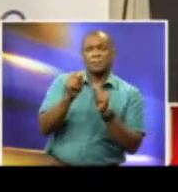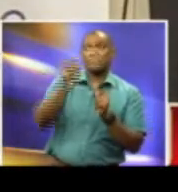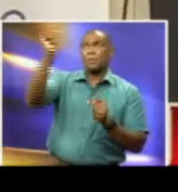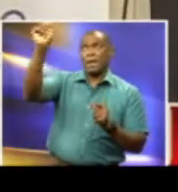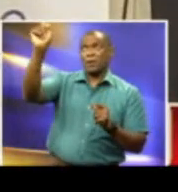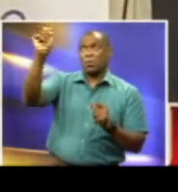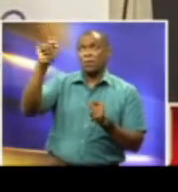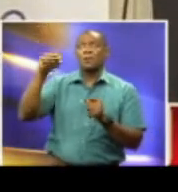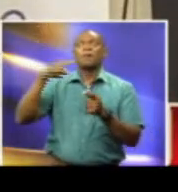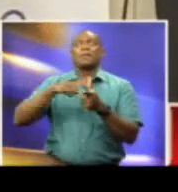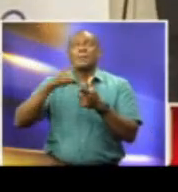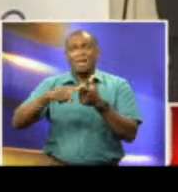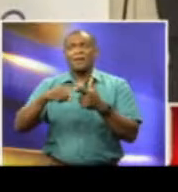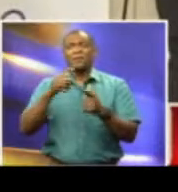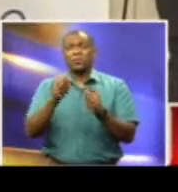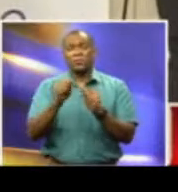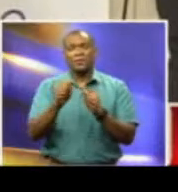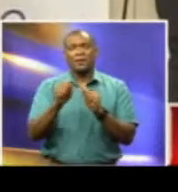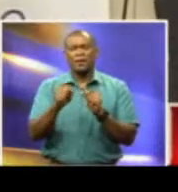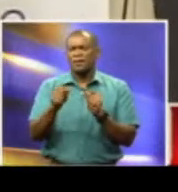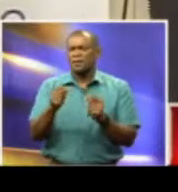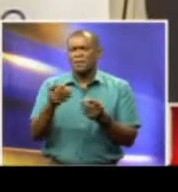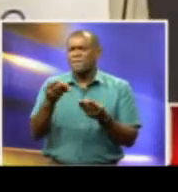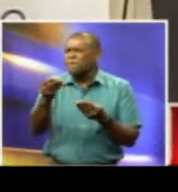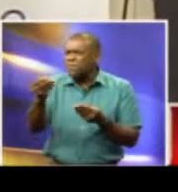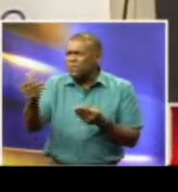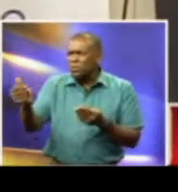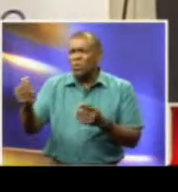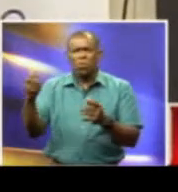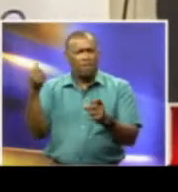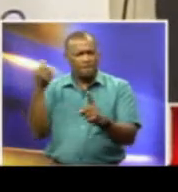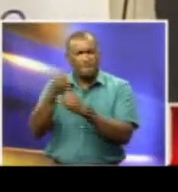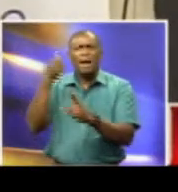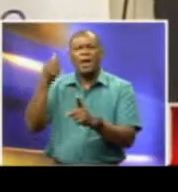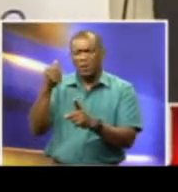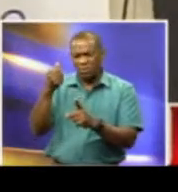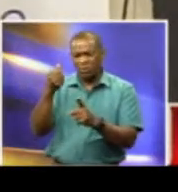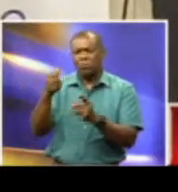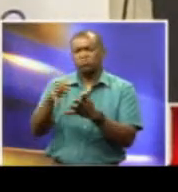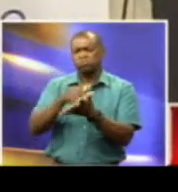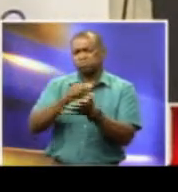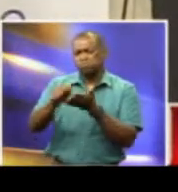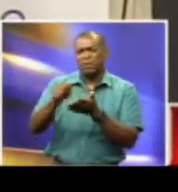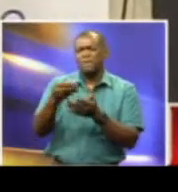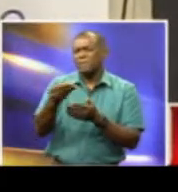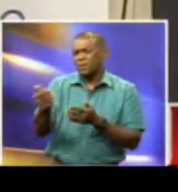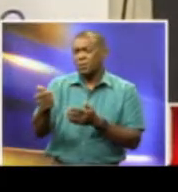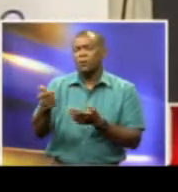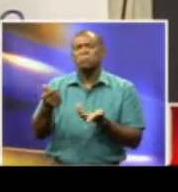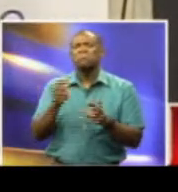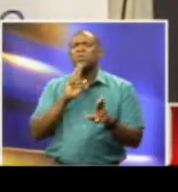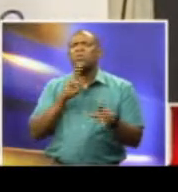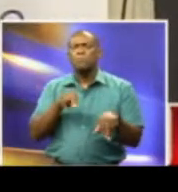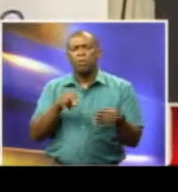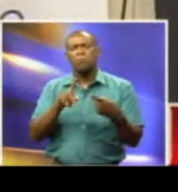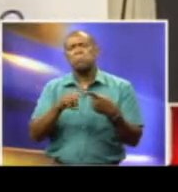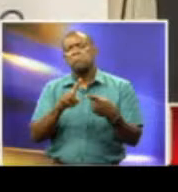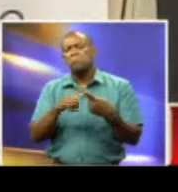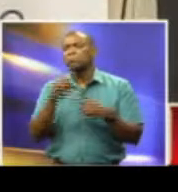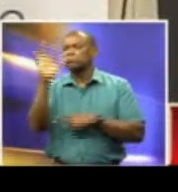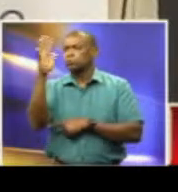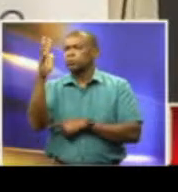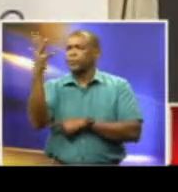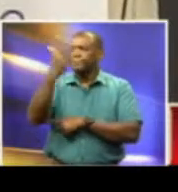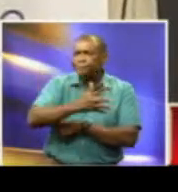few minor incidents. Incidents like what? All right, so we've had reports of trees falling